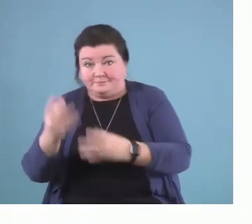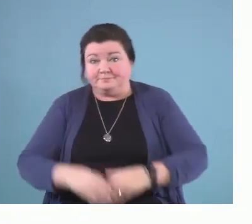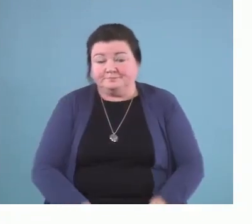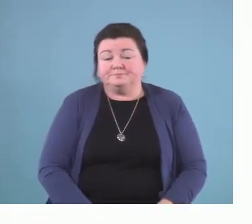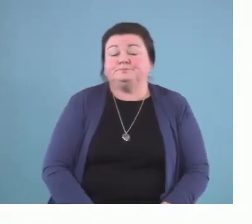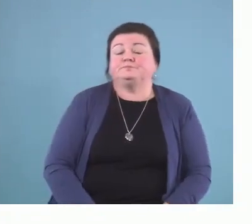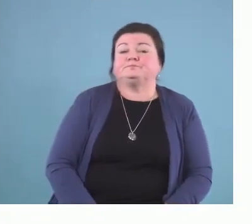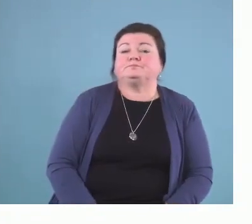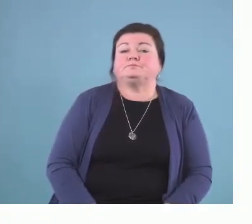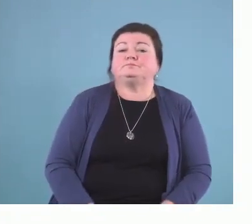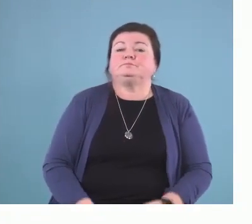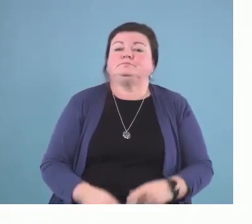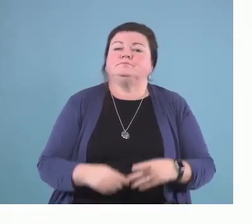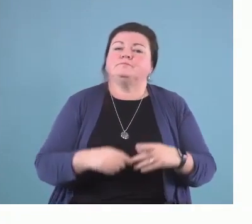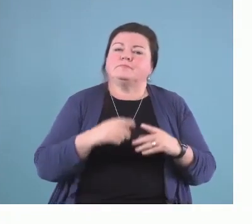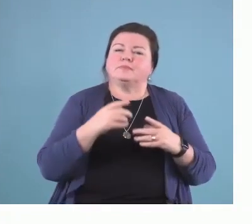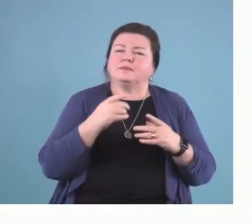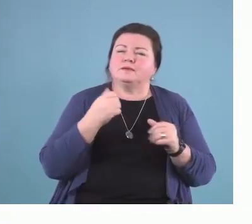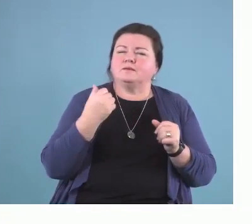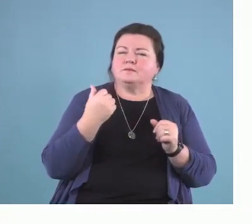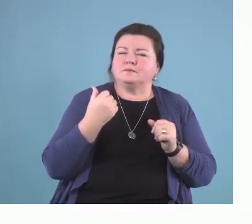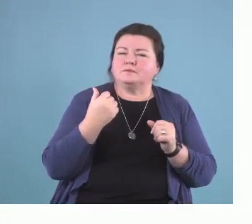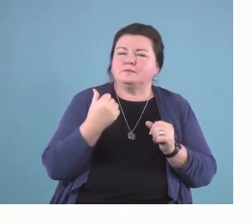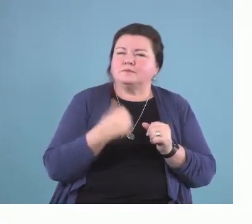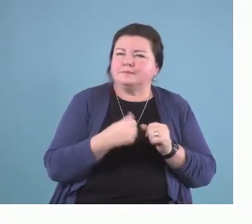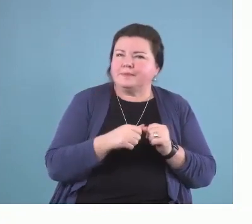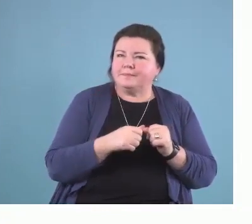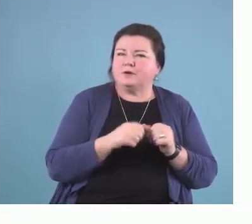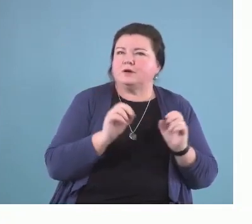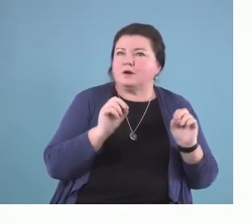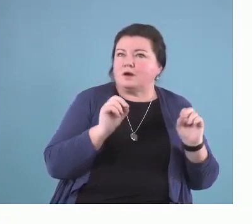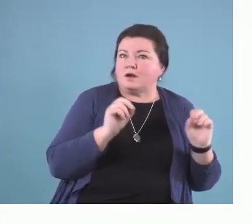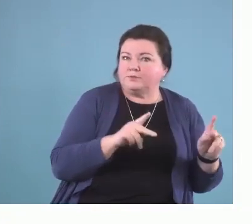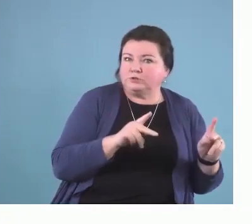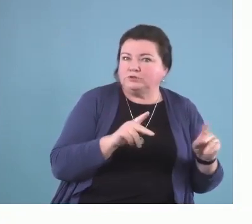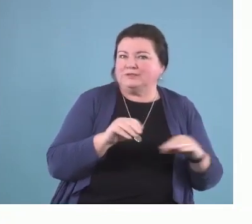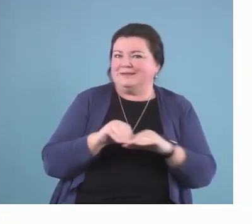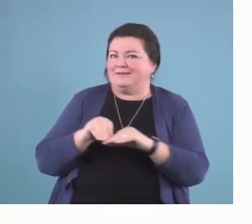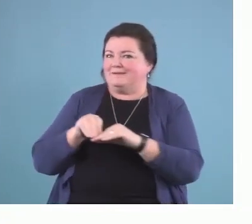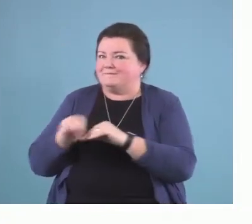The interesting thing to remember is that opportunity can affect motivation.